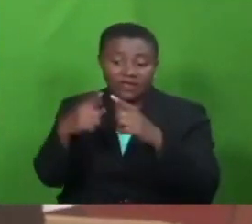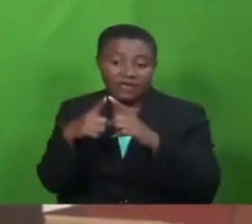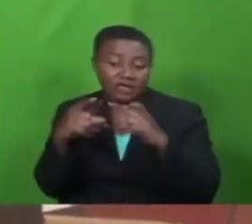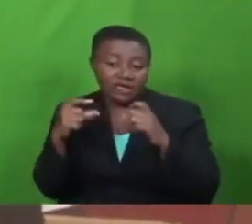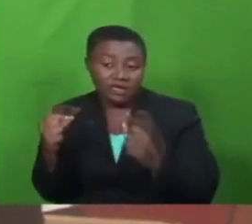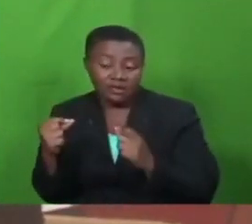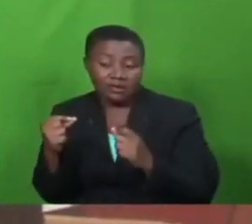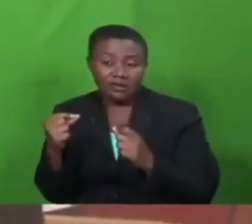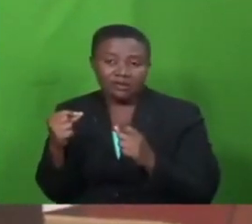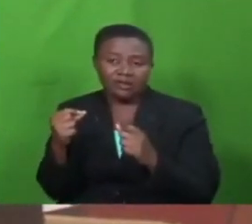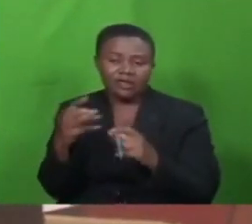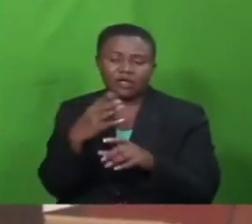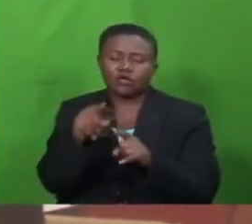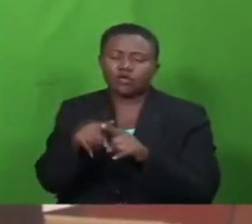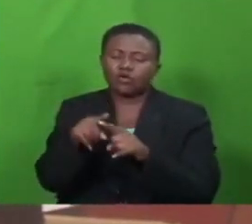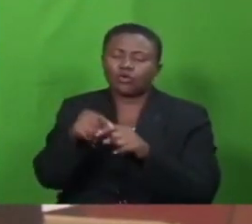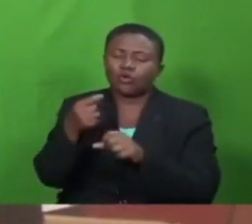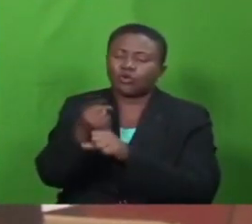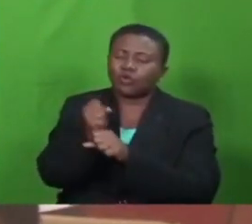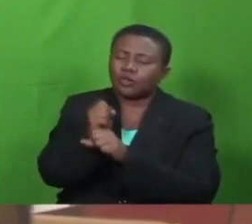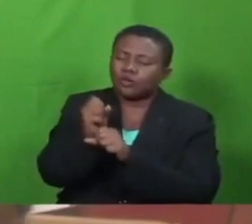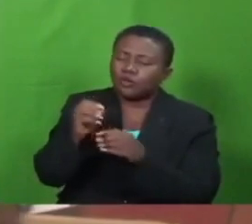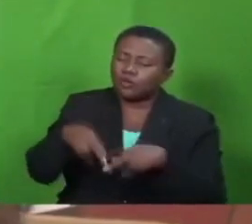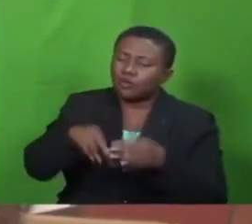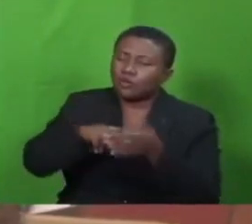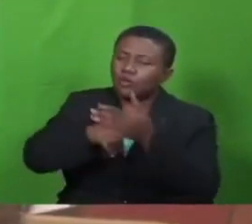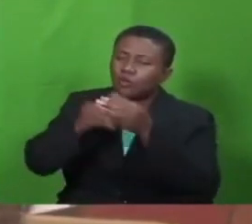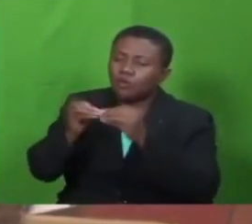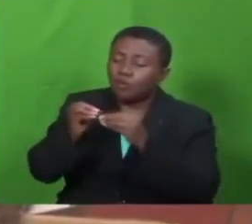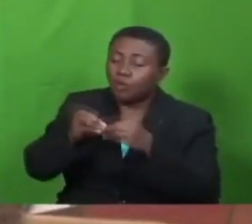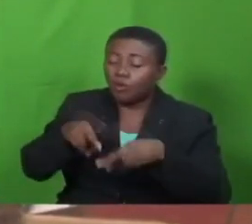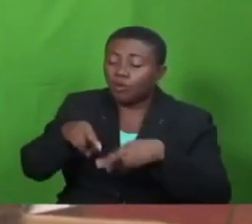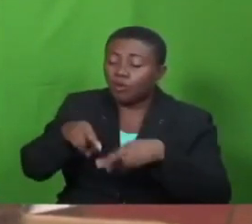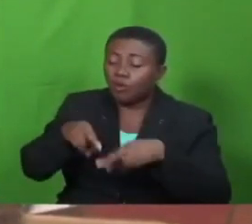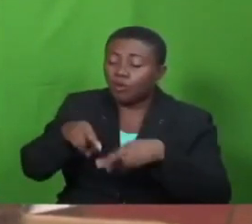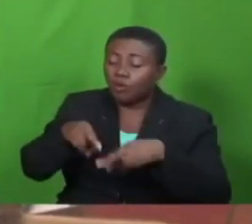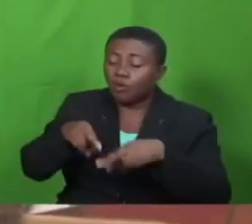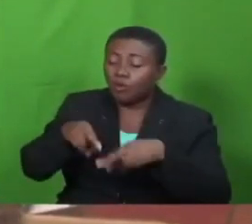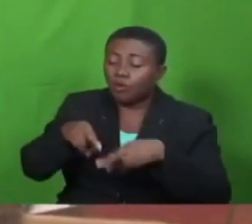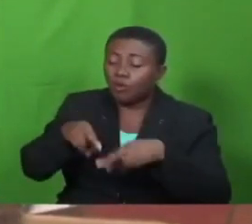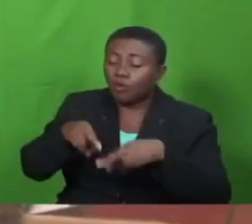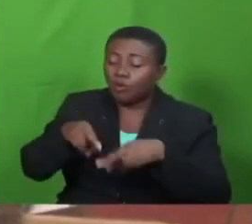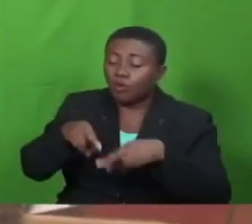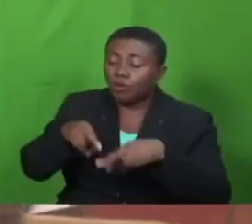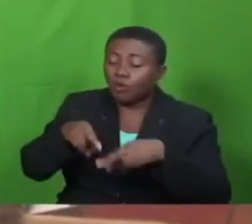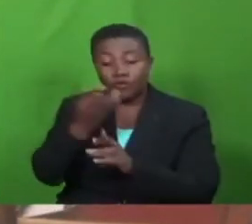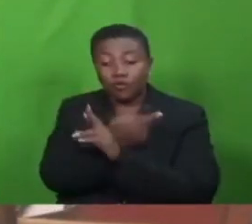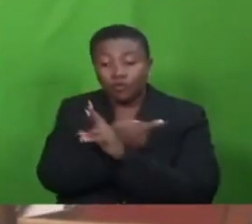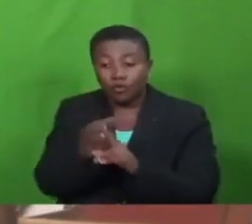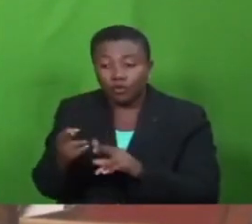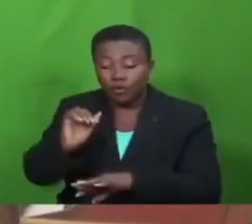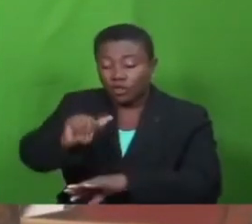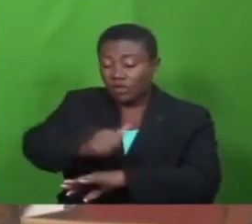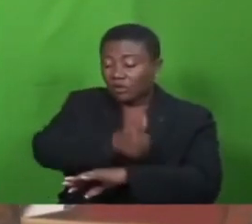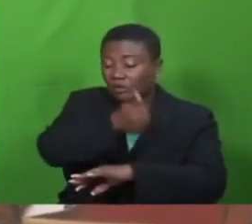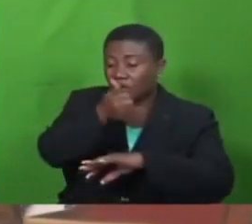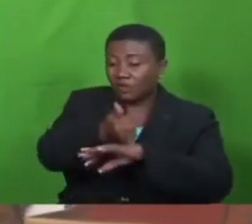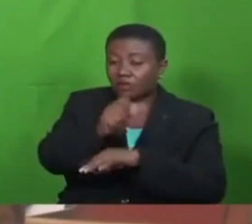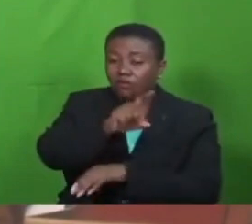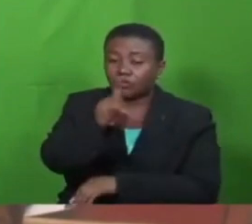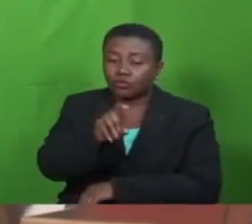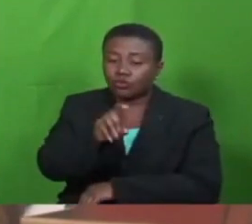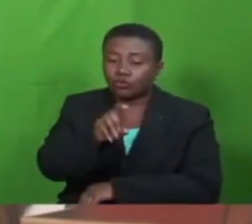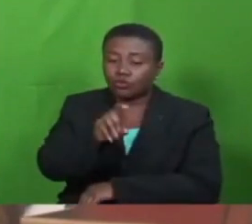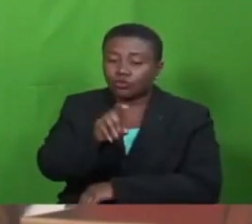constructed more railways than any government in the Fourth Republic, established the Zongo Development Fund